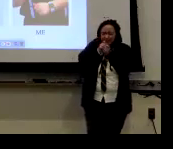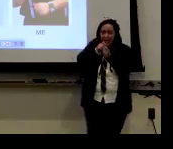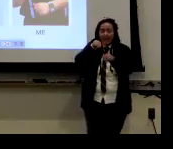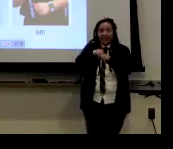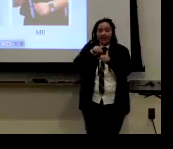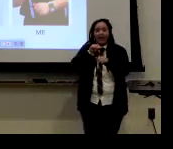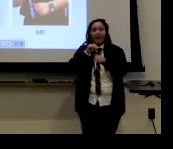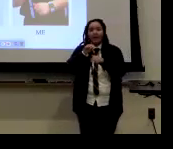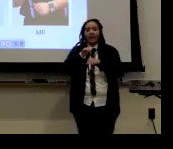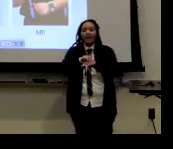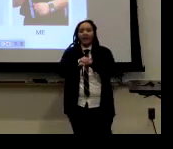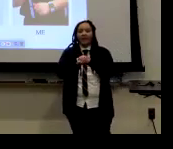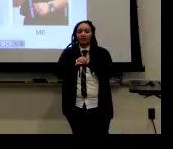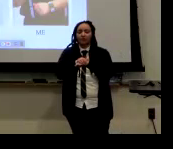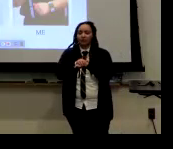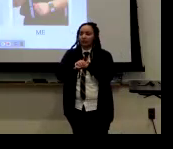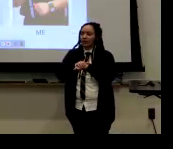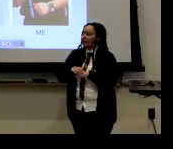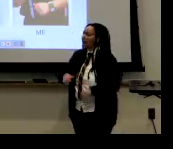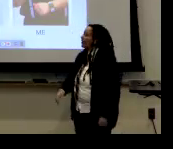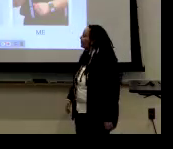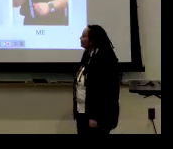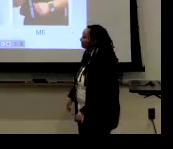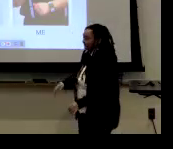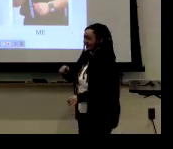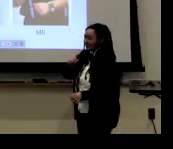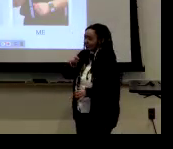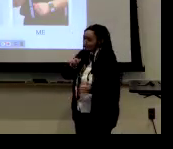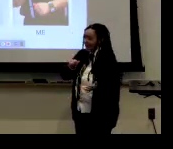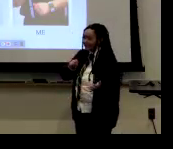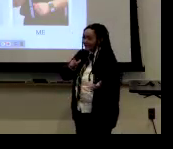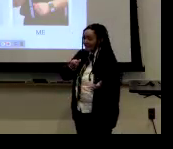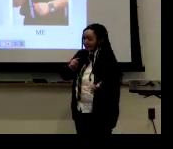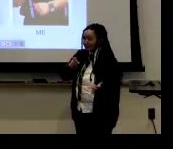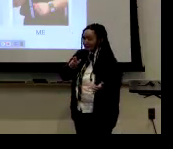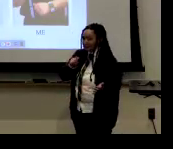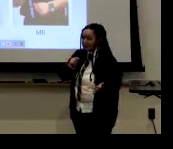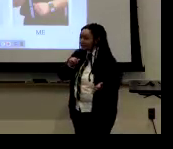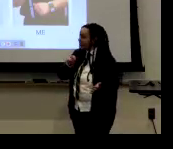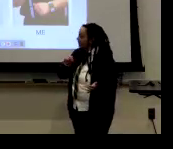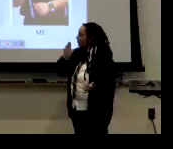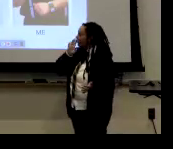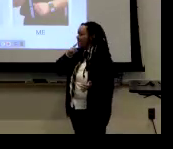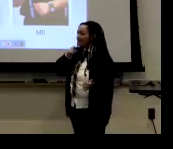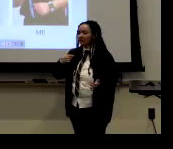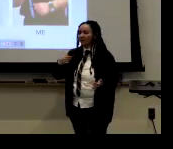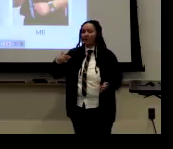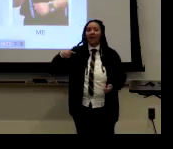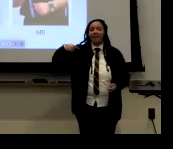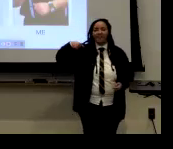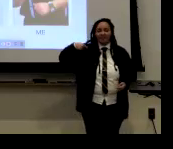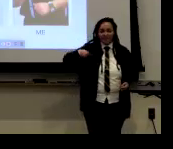If you translate it exactly into English, it's